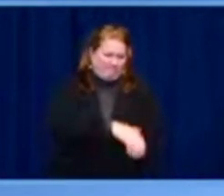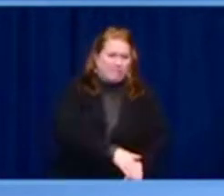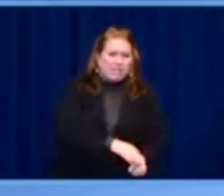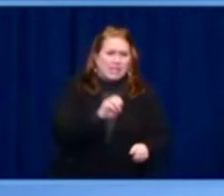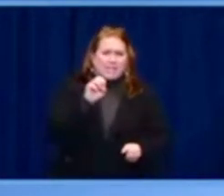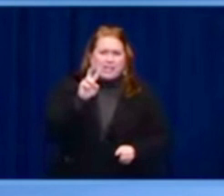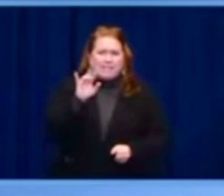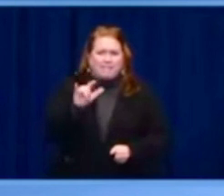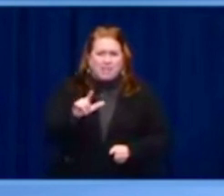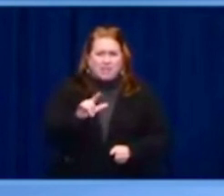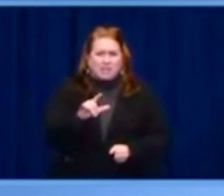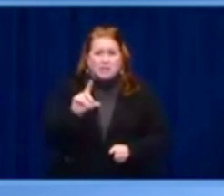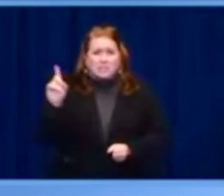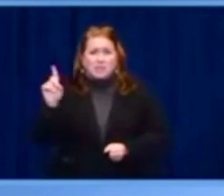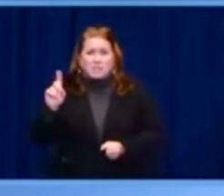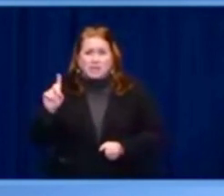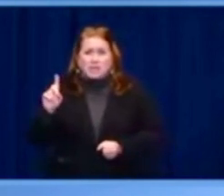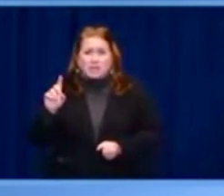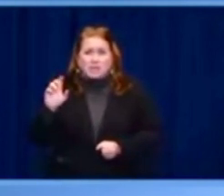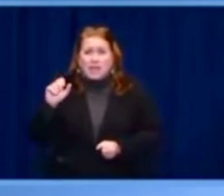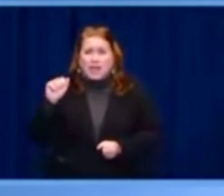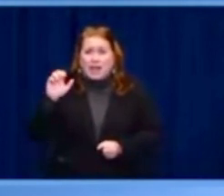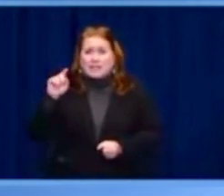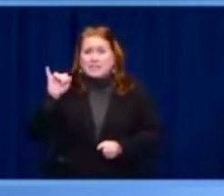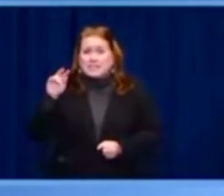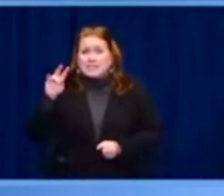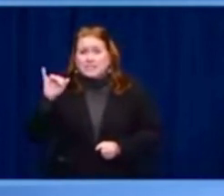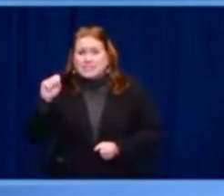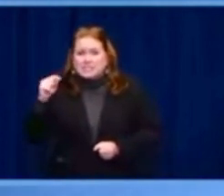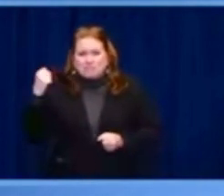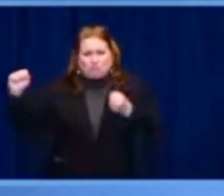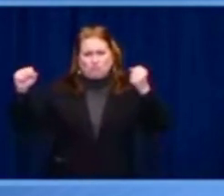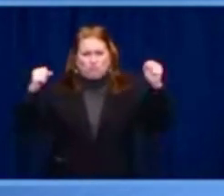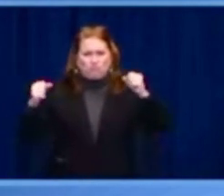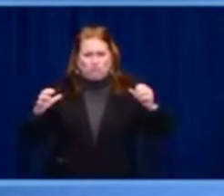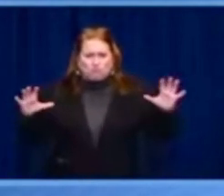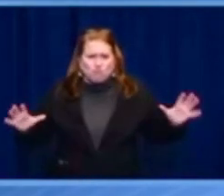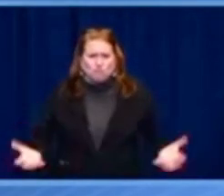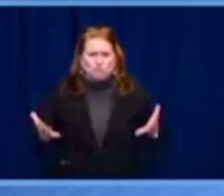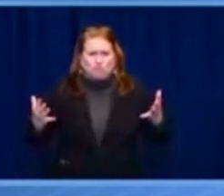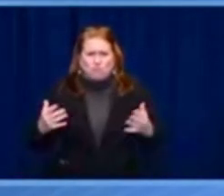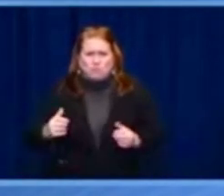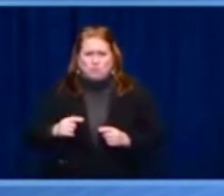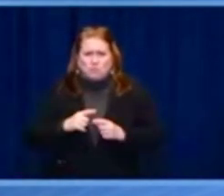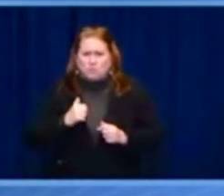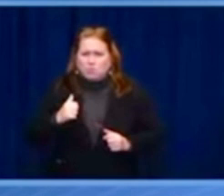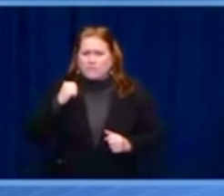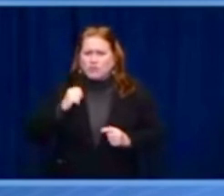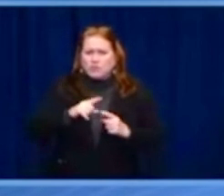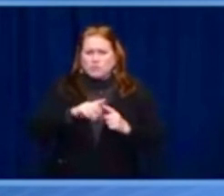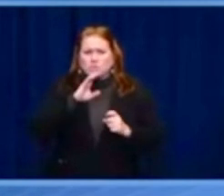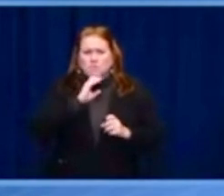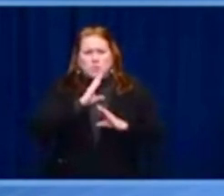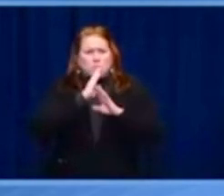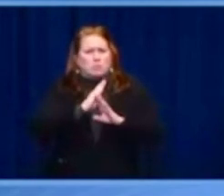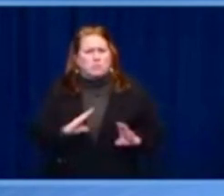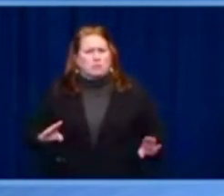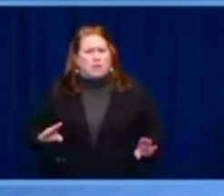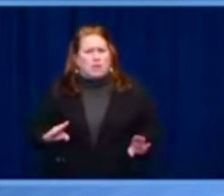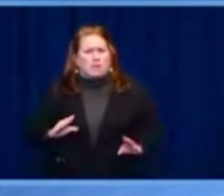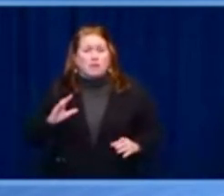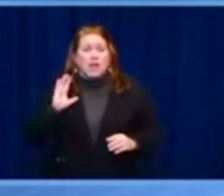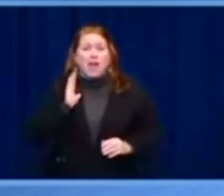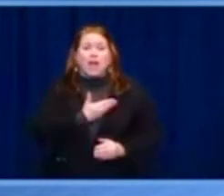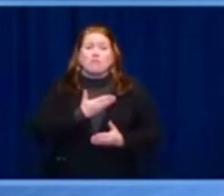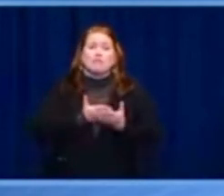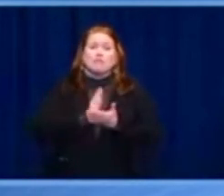of progress, for progress, and the anchor for our commitment to one another. So thank you all again for participating. I look forward to all